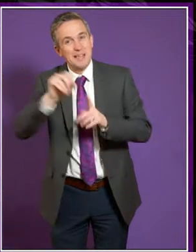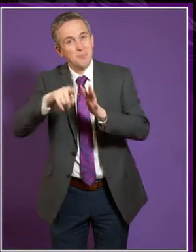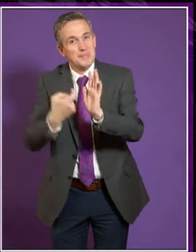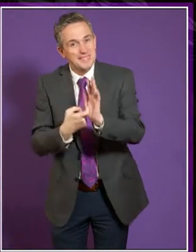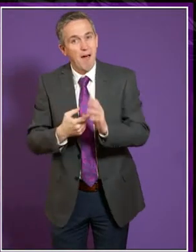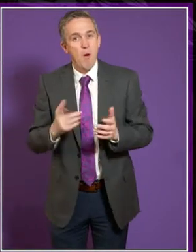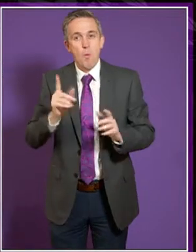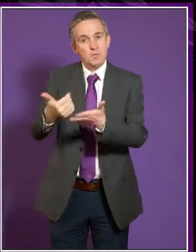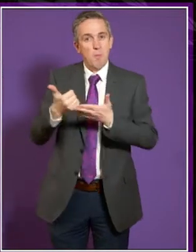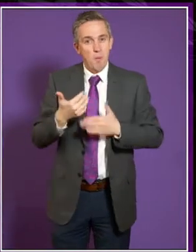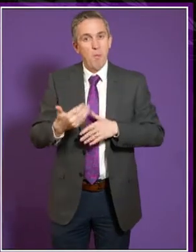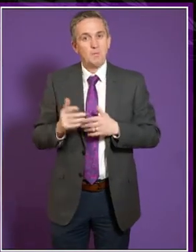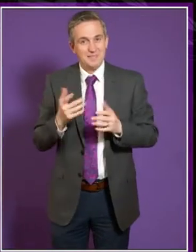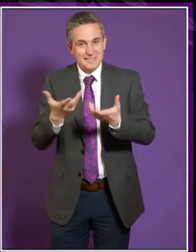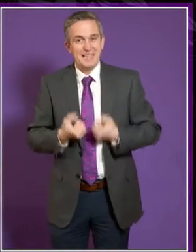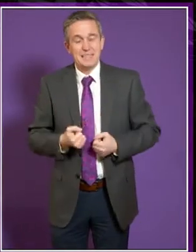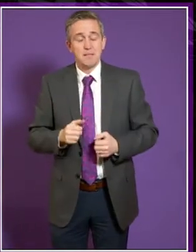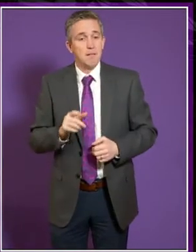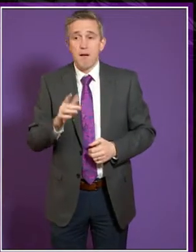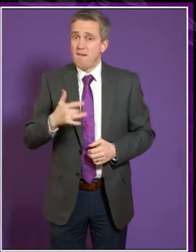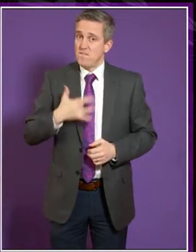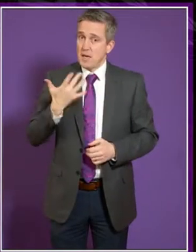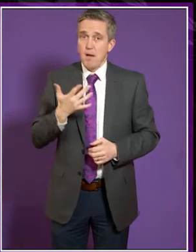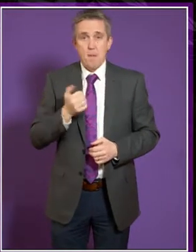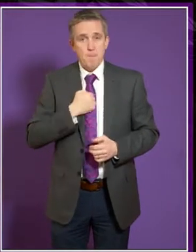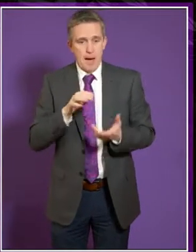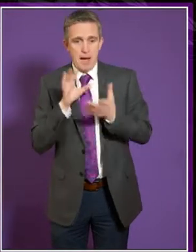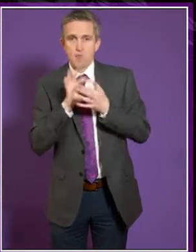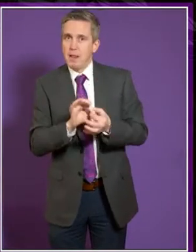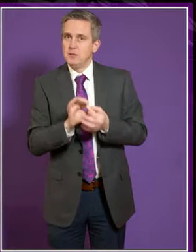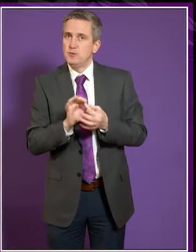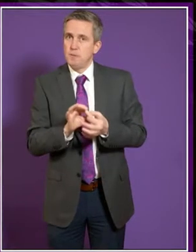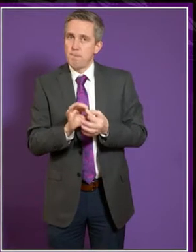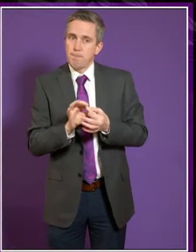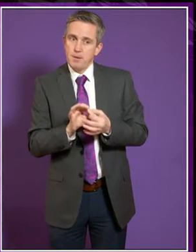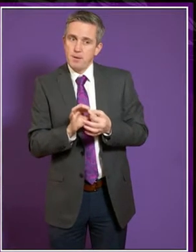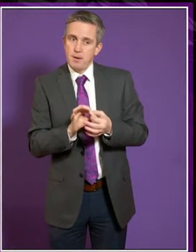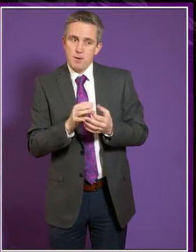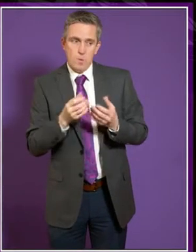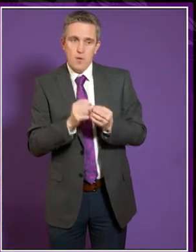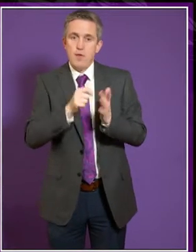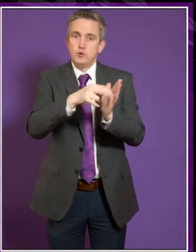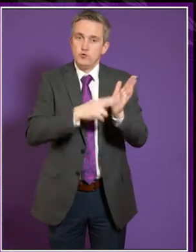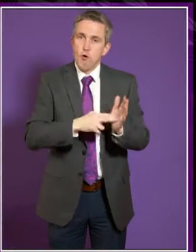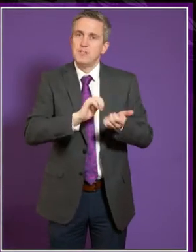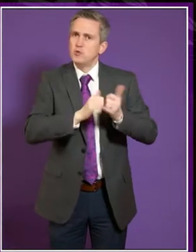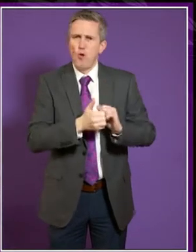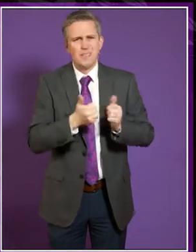No, I feel that I have a very good relationship and good support from John and his colleagues.